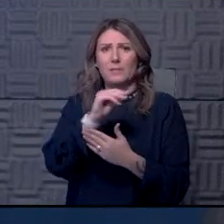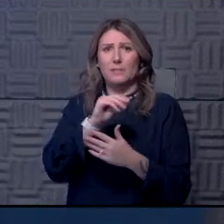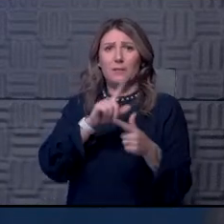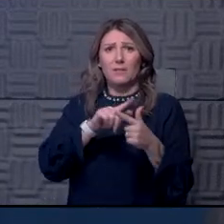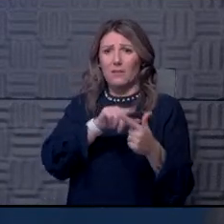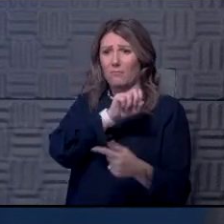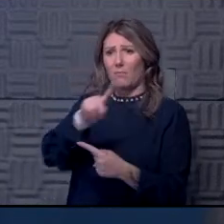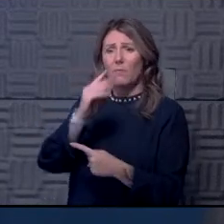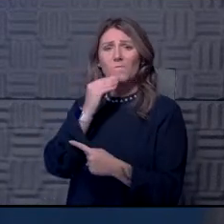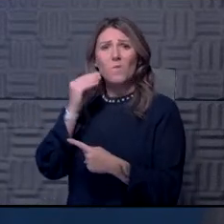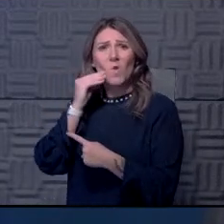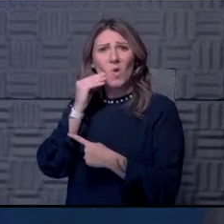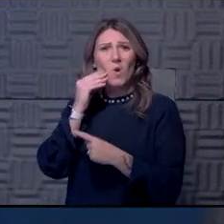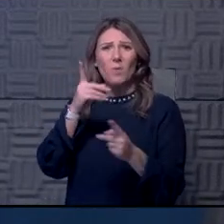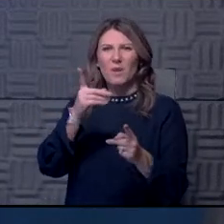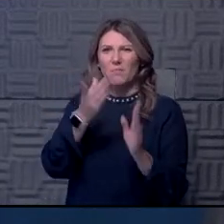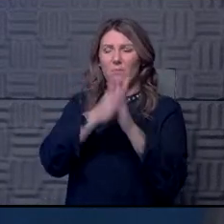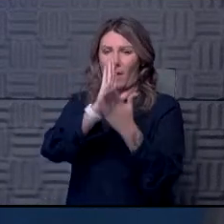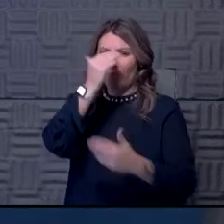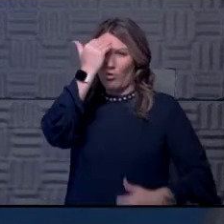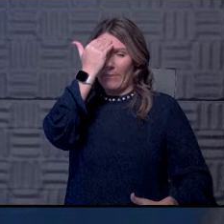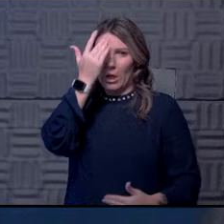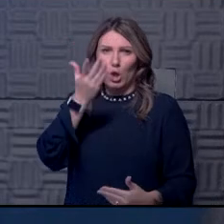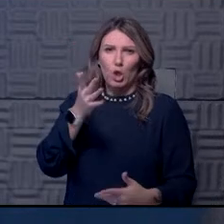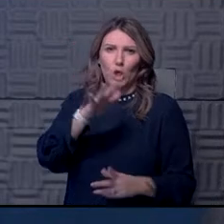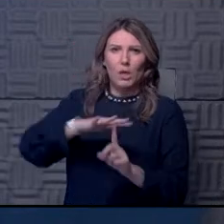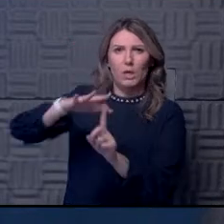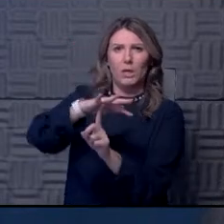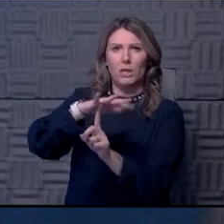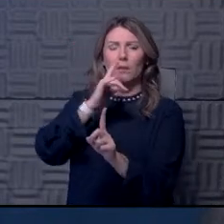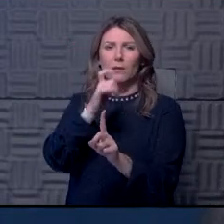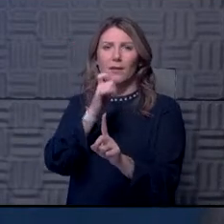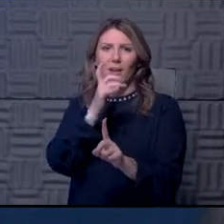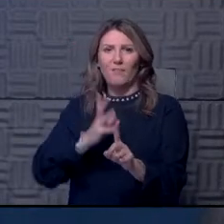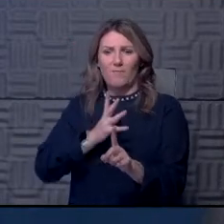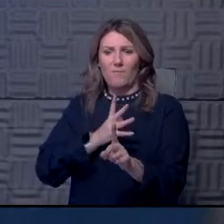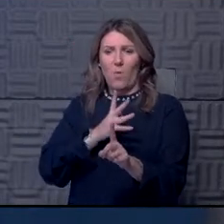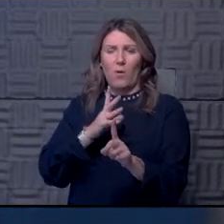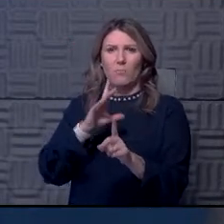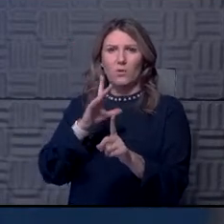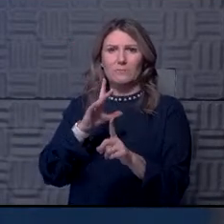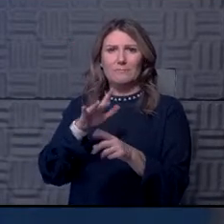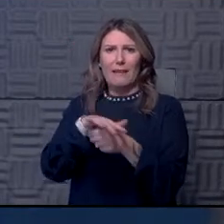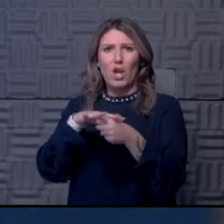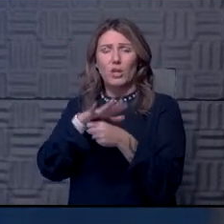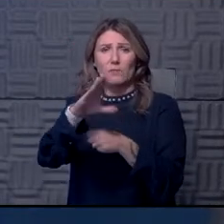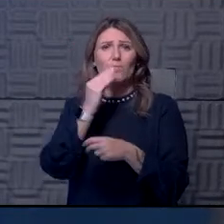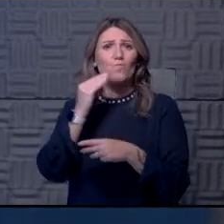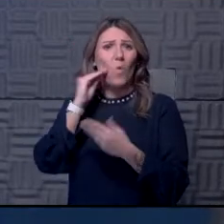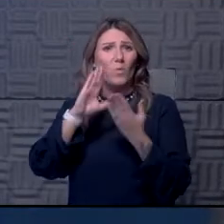to, uh, more familiar and, uh, more, uh, informal settings in their homes and their hometowns.